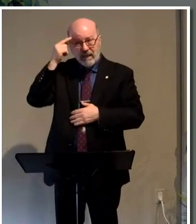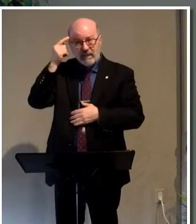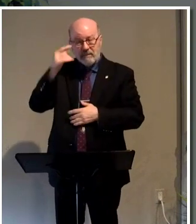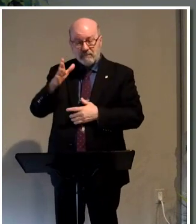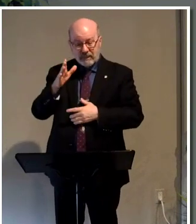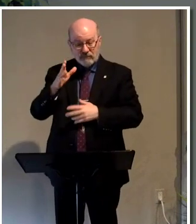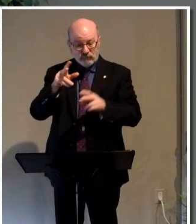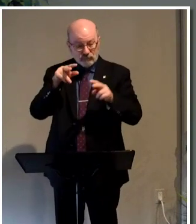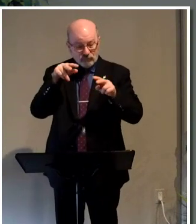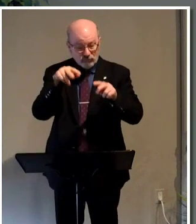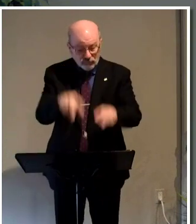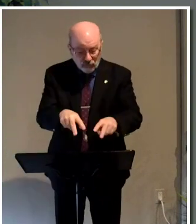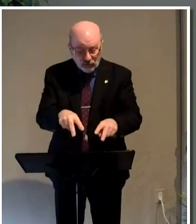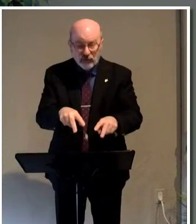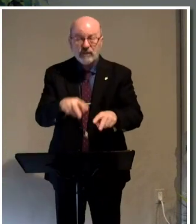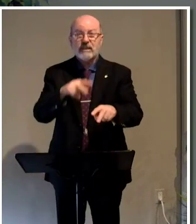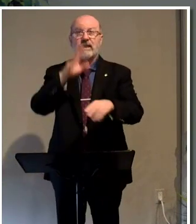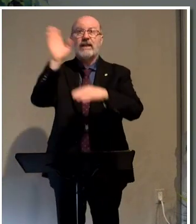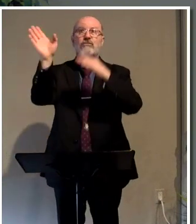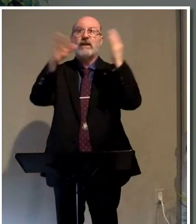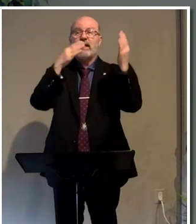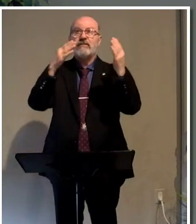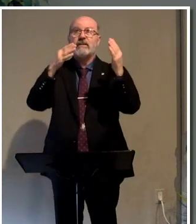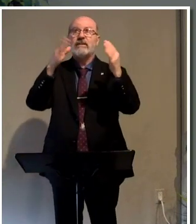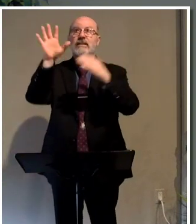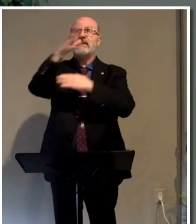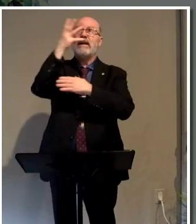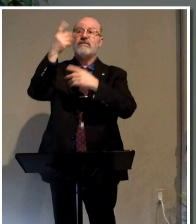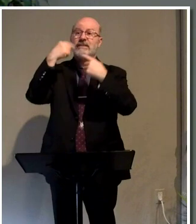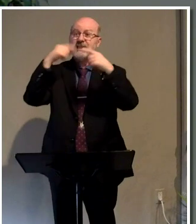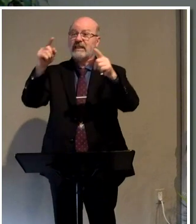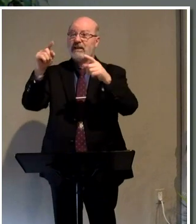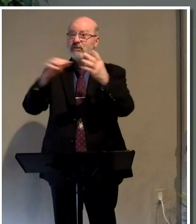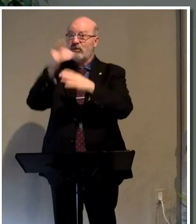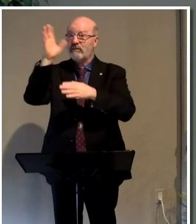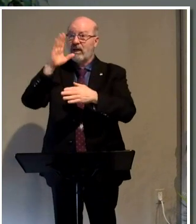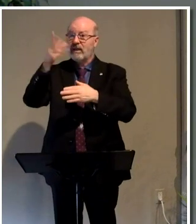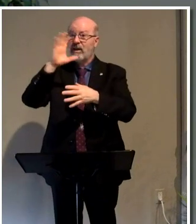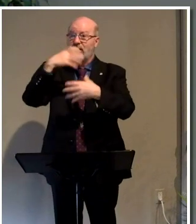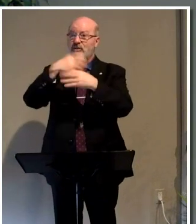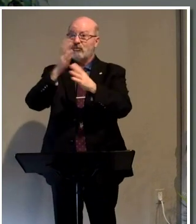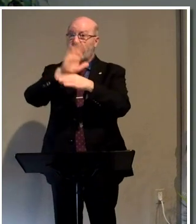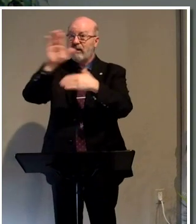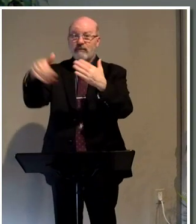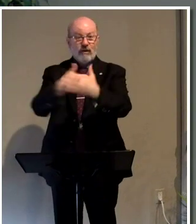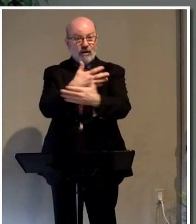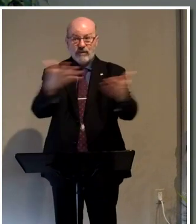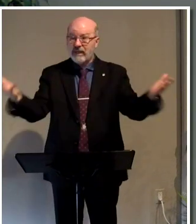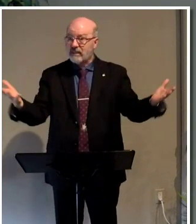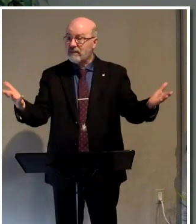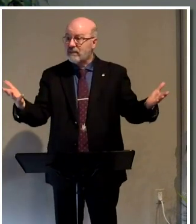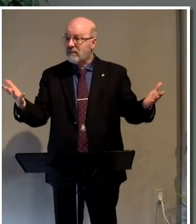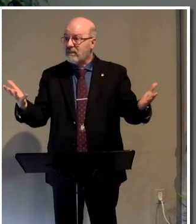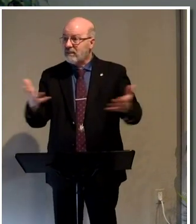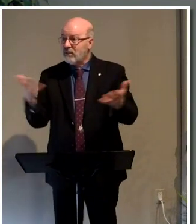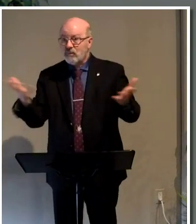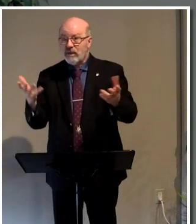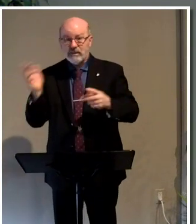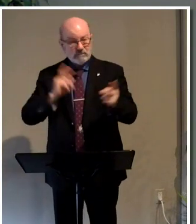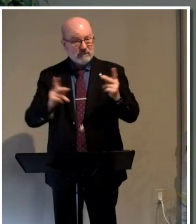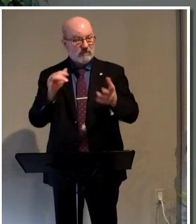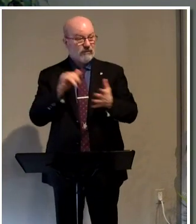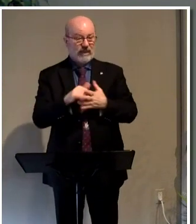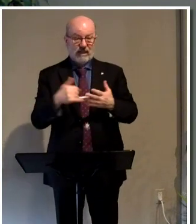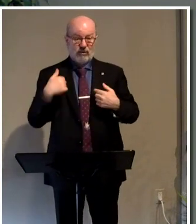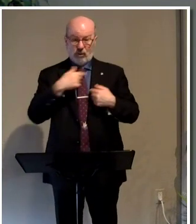just look to the heavens that they declare the glory of God, that God is the creator of all this. How could what is what is man to that?